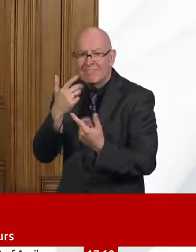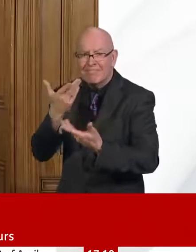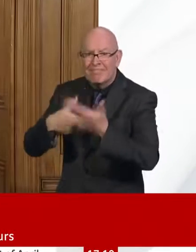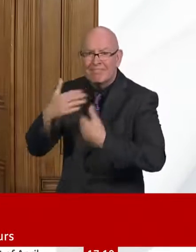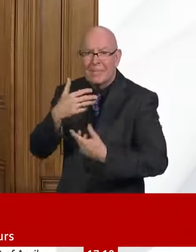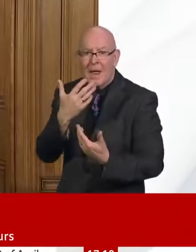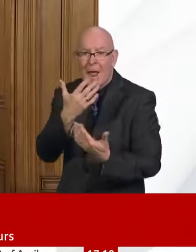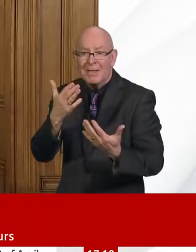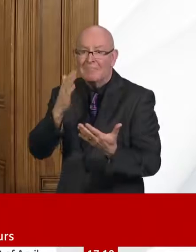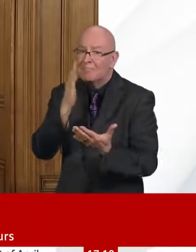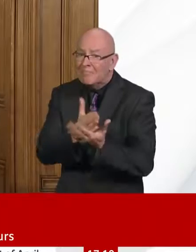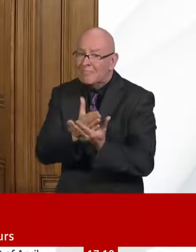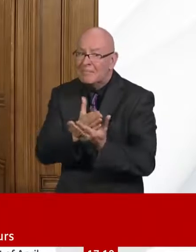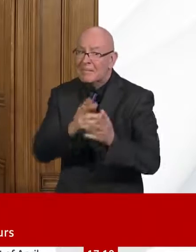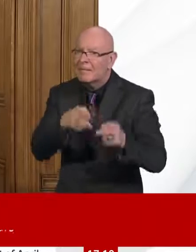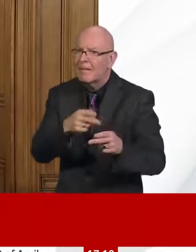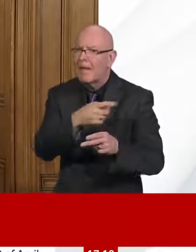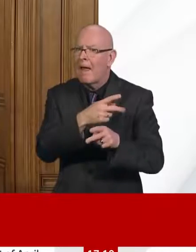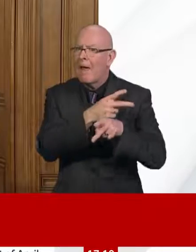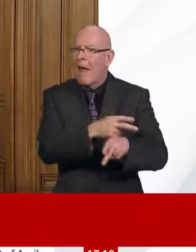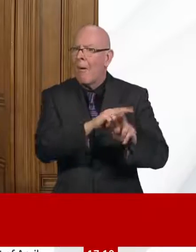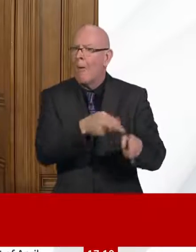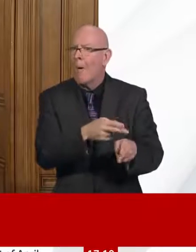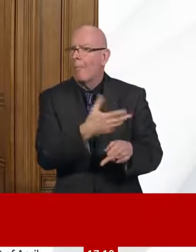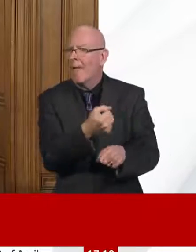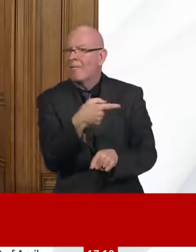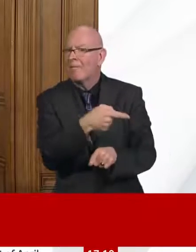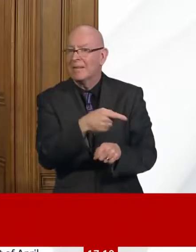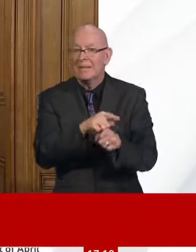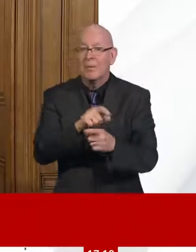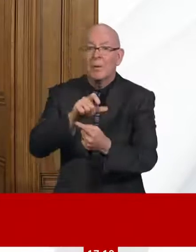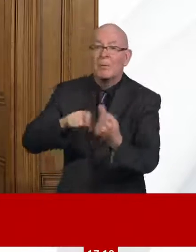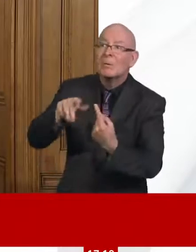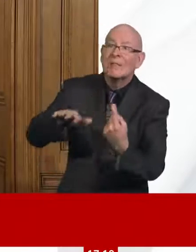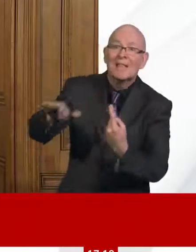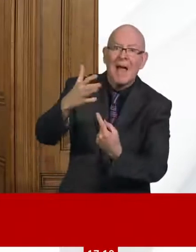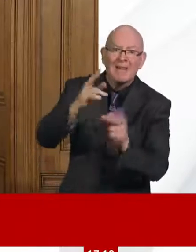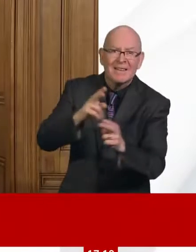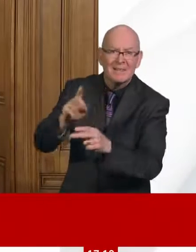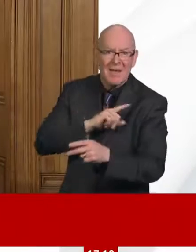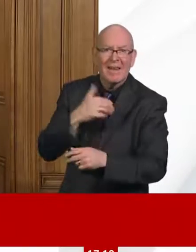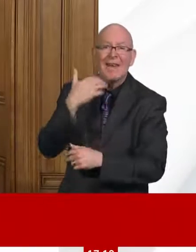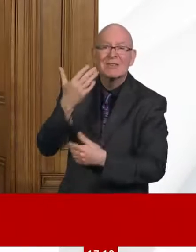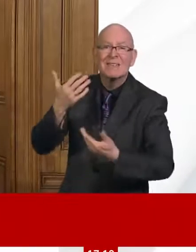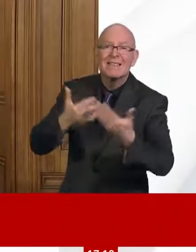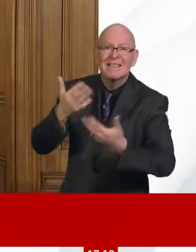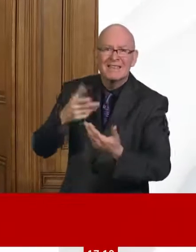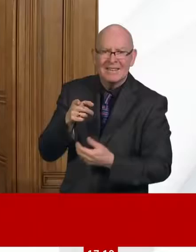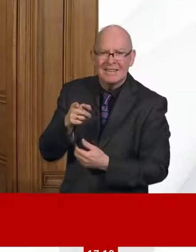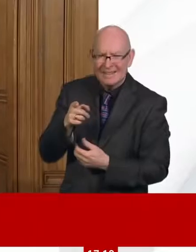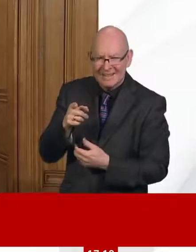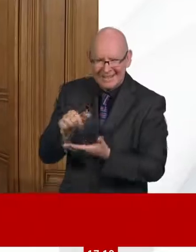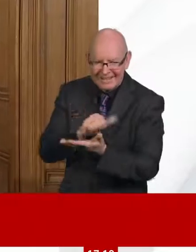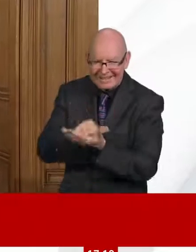when I've been at this podium and elsewhere, you know, this is going to be hard. You know, our economy is going to take a significant hit. And as I've said before, that's not an abstract